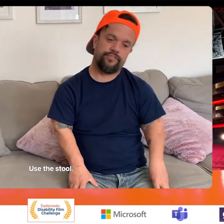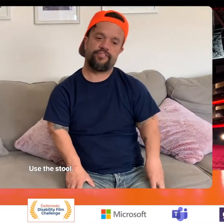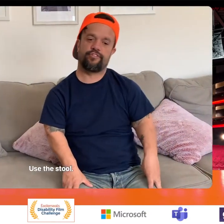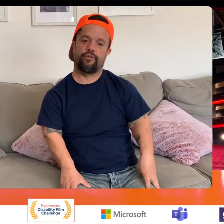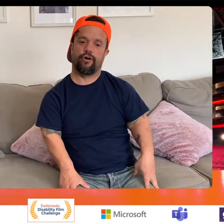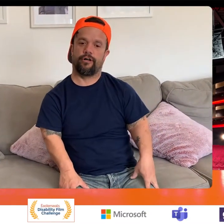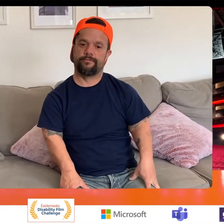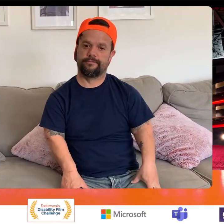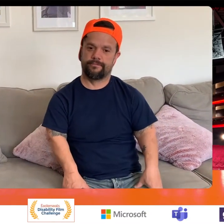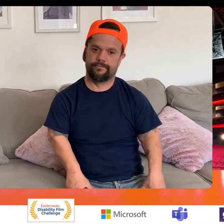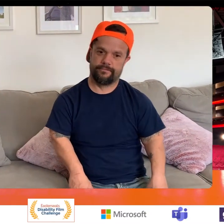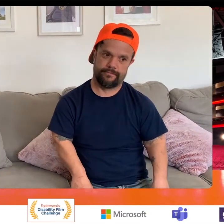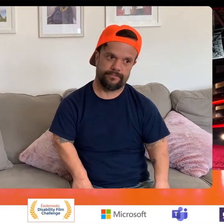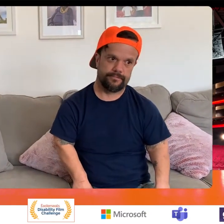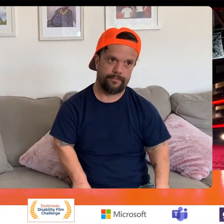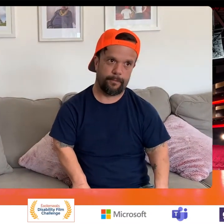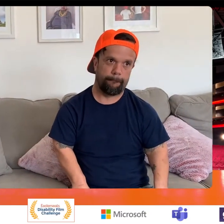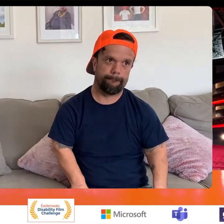Use the stool.